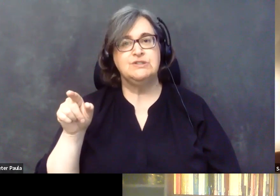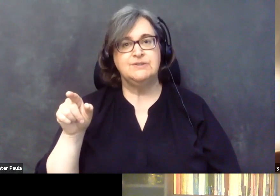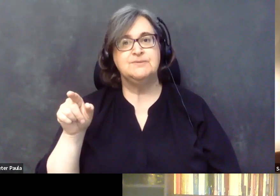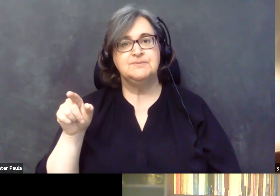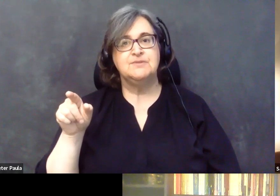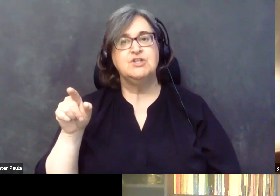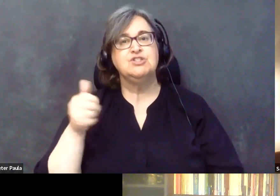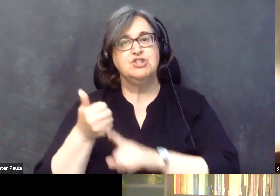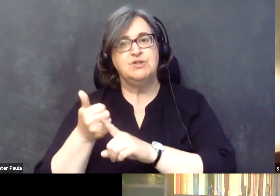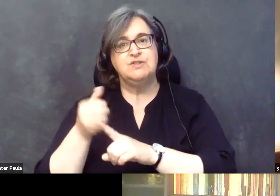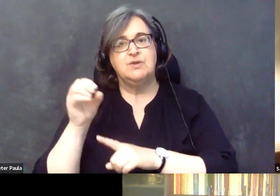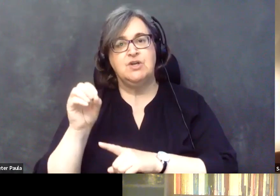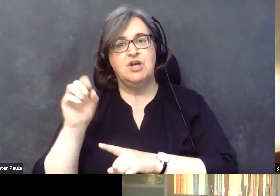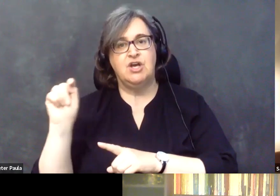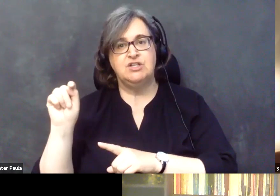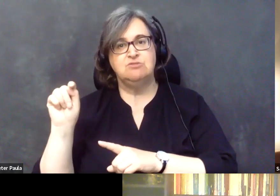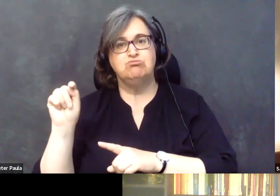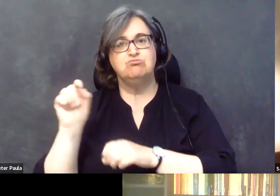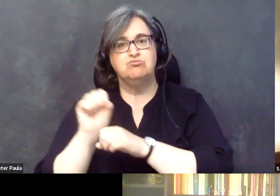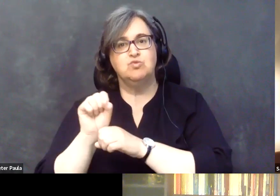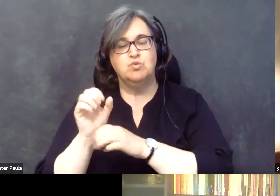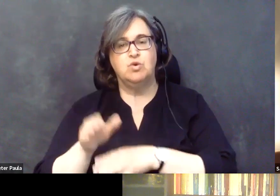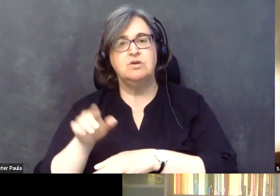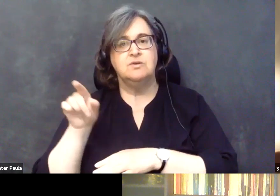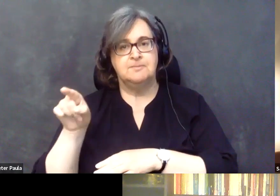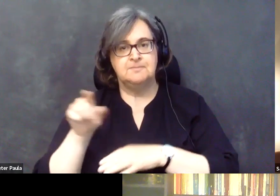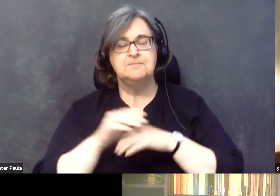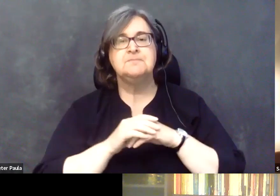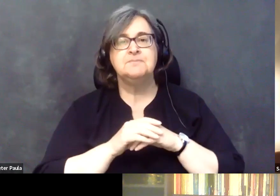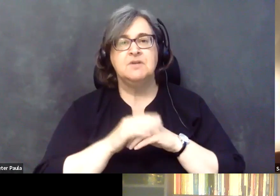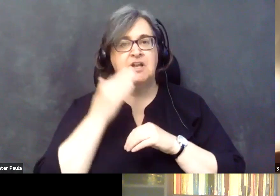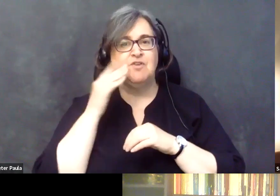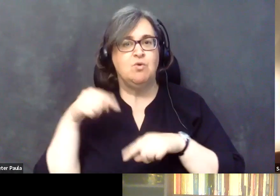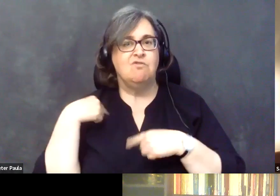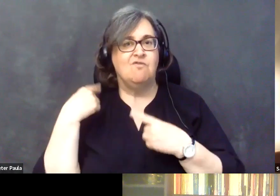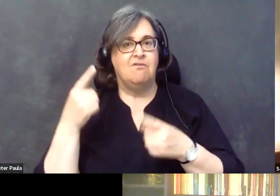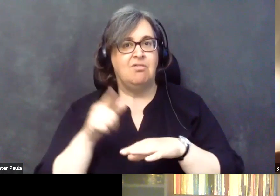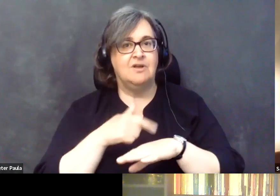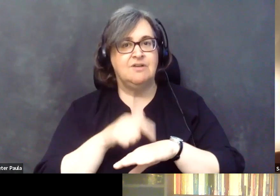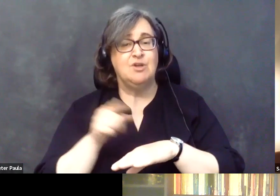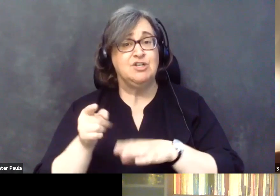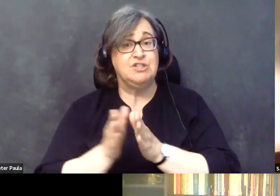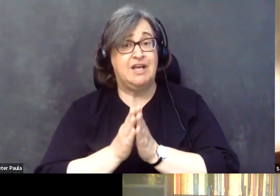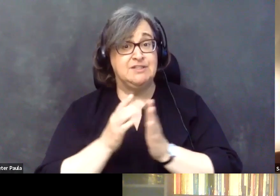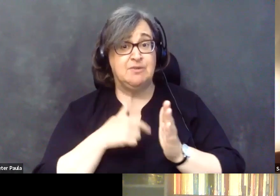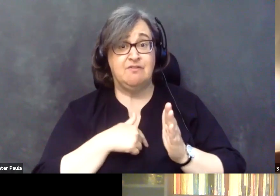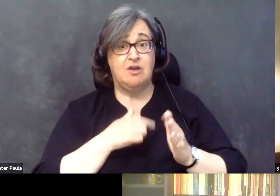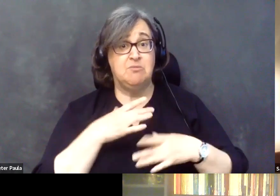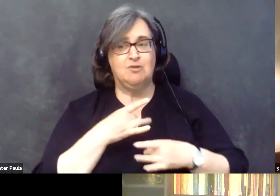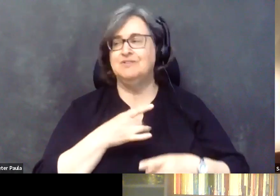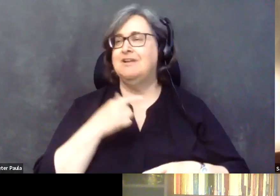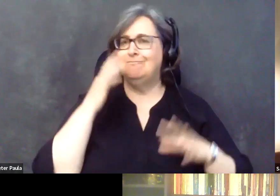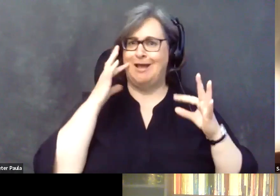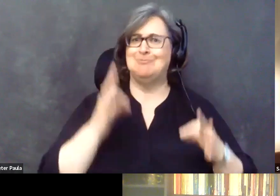She is an occupational therapy practitioner. I've known her for some time, and she asked me if I would be interested. I said,